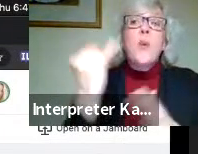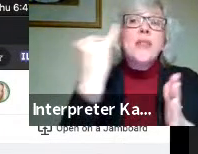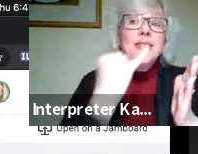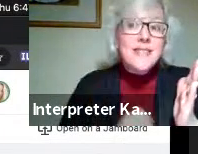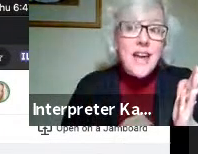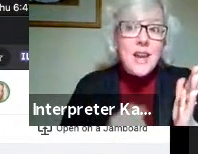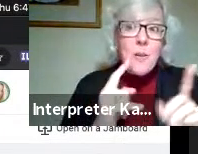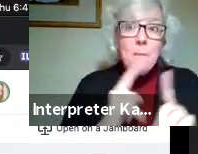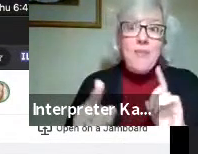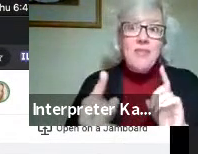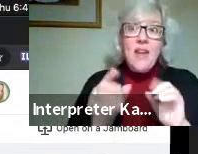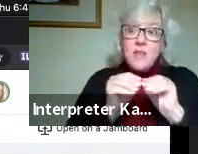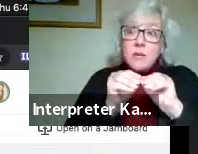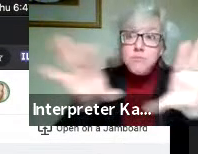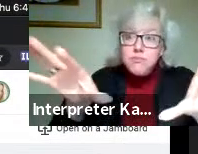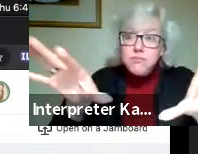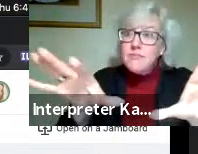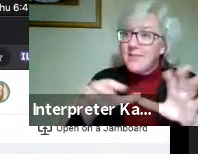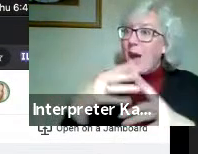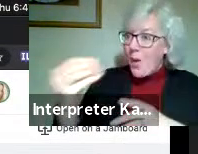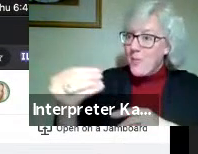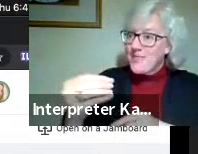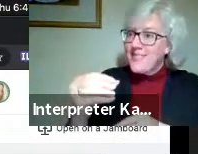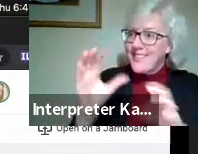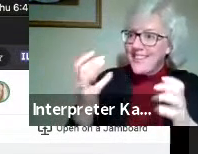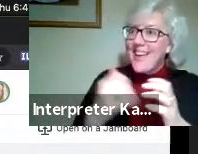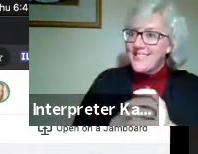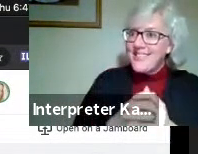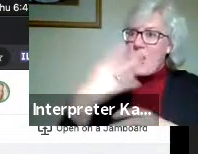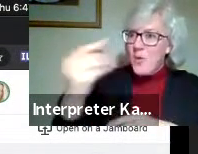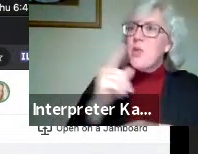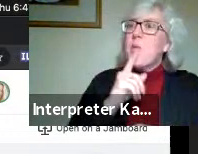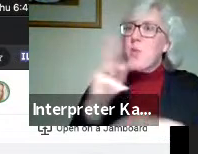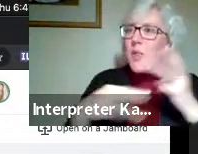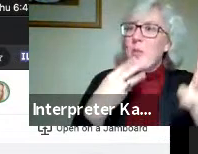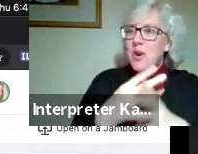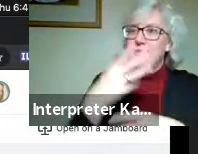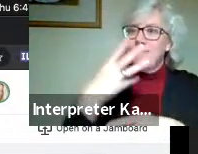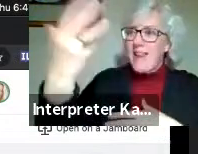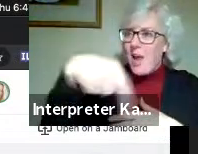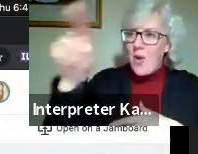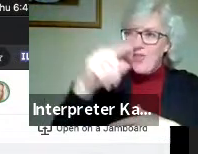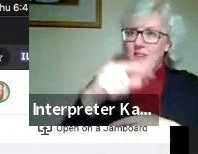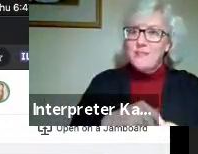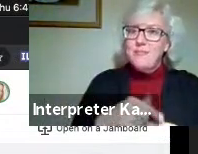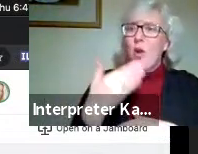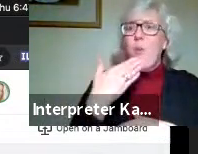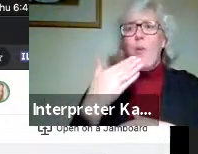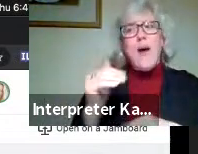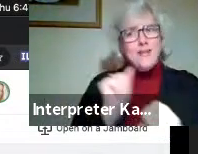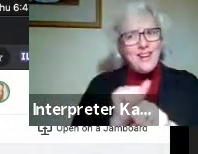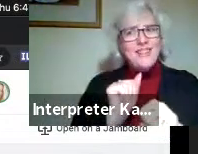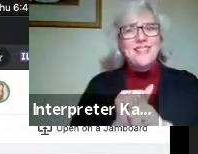it, but they have to deploy it in that class to all of those different outlets. Well done, Samantha.